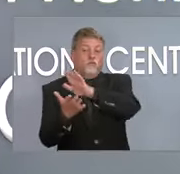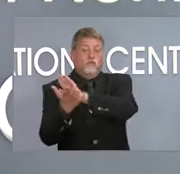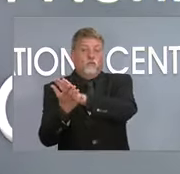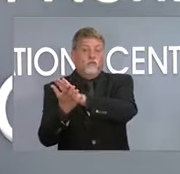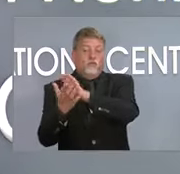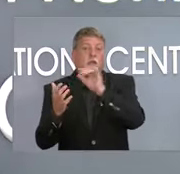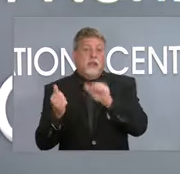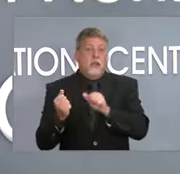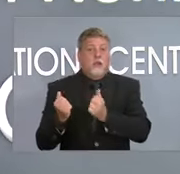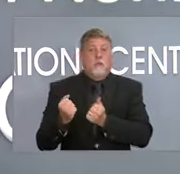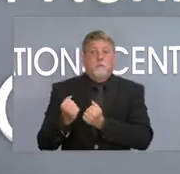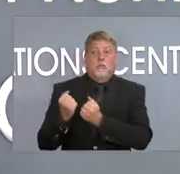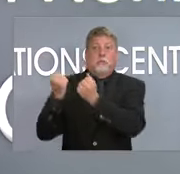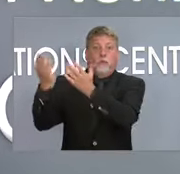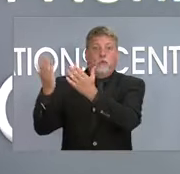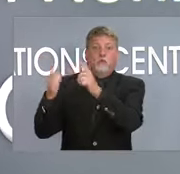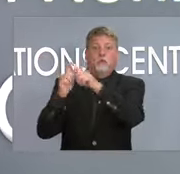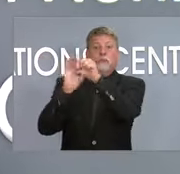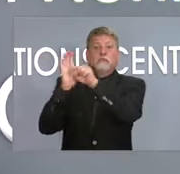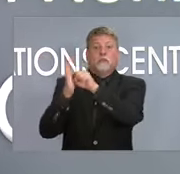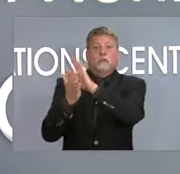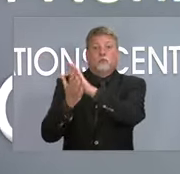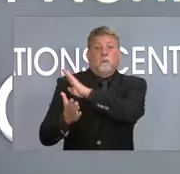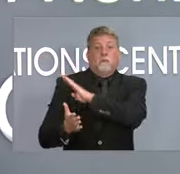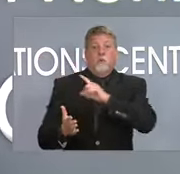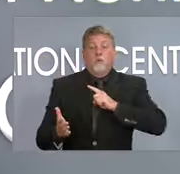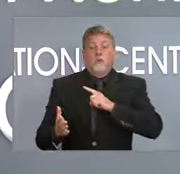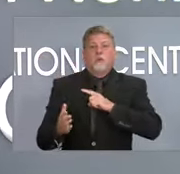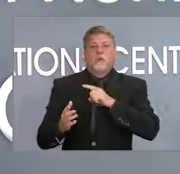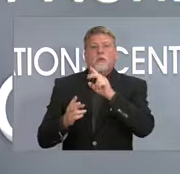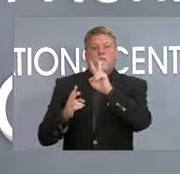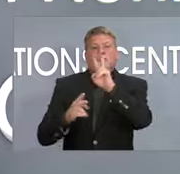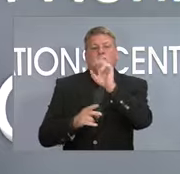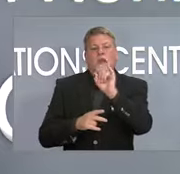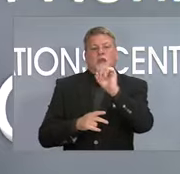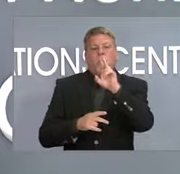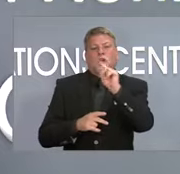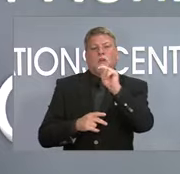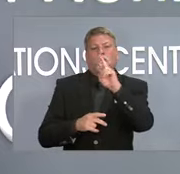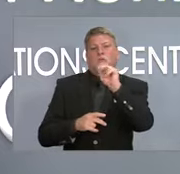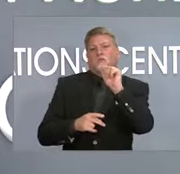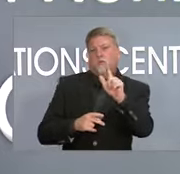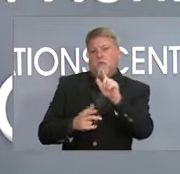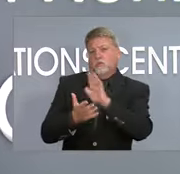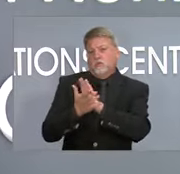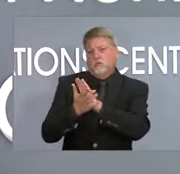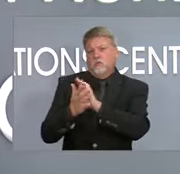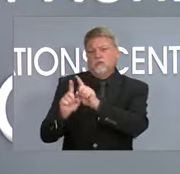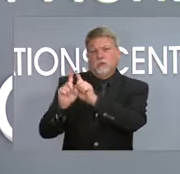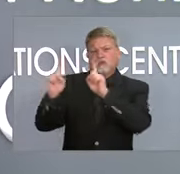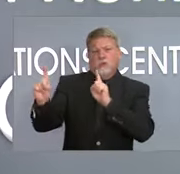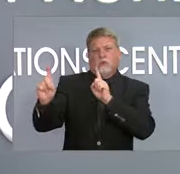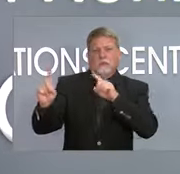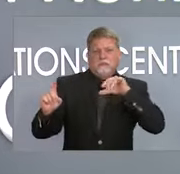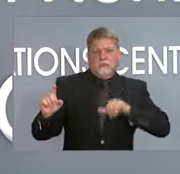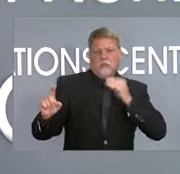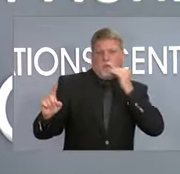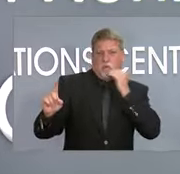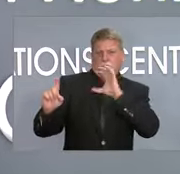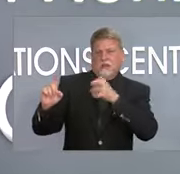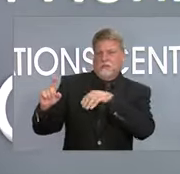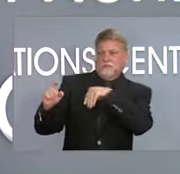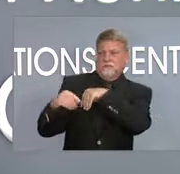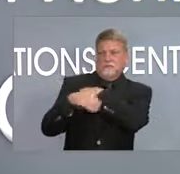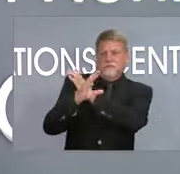state school board before October 1st that can be approved system wide. So